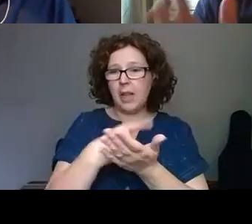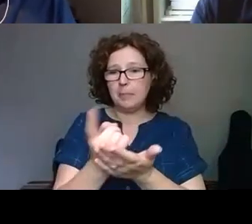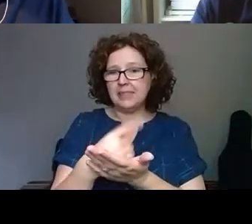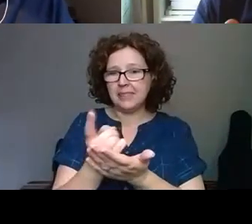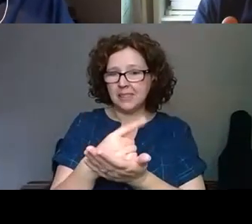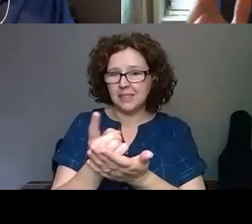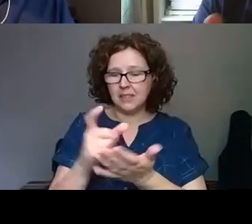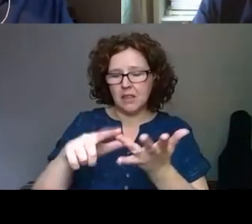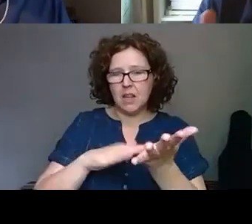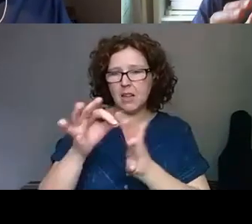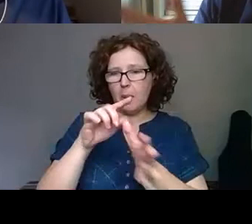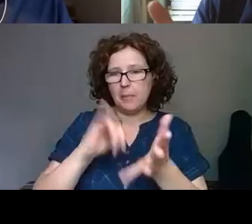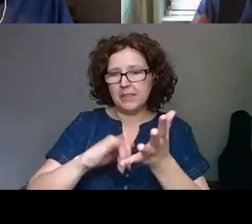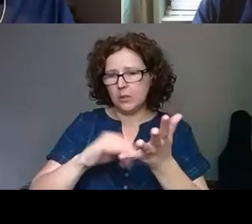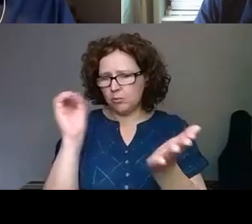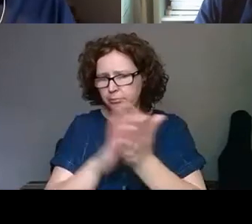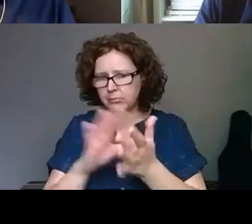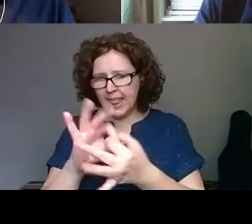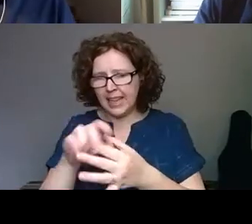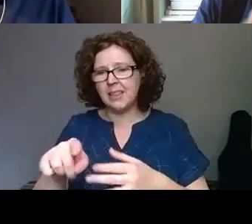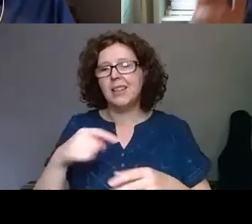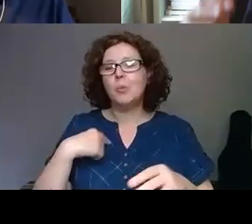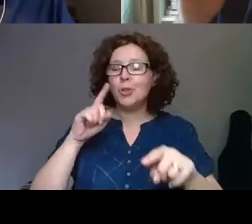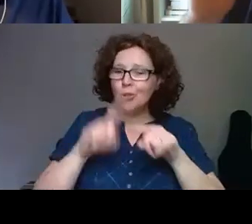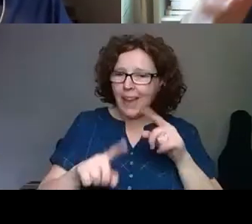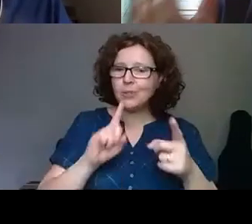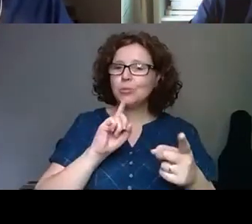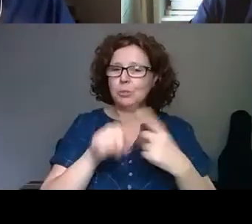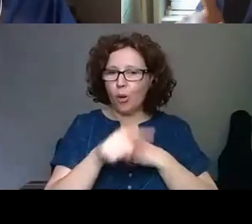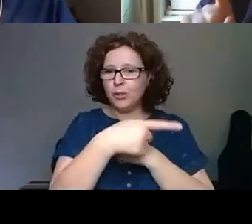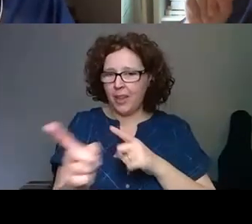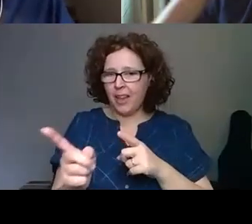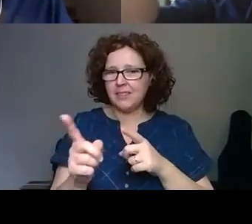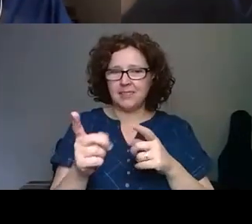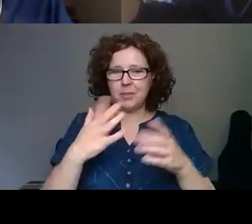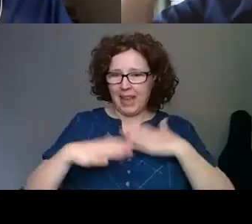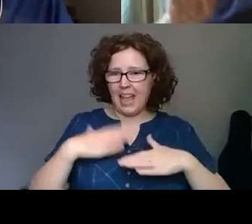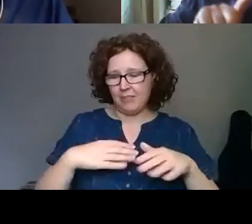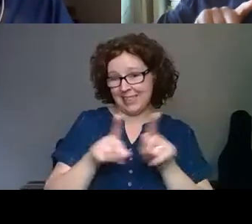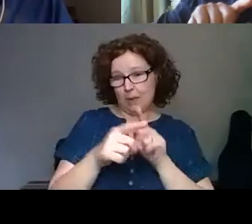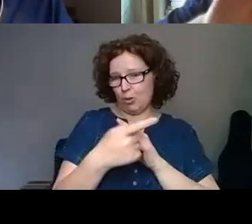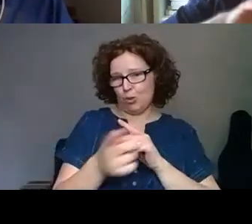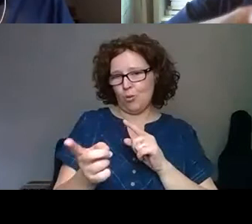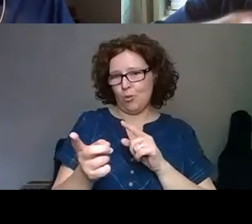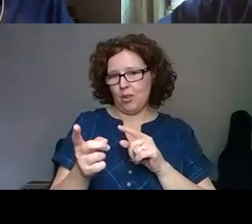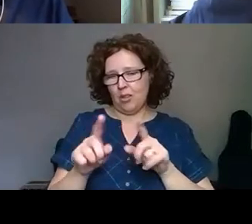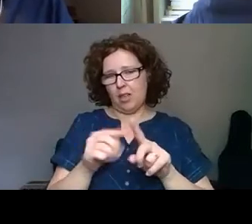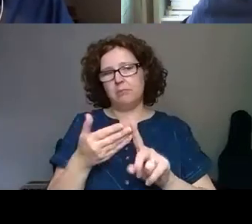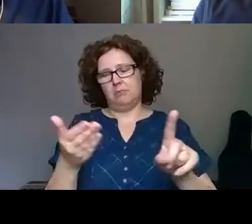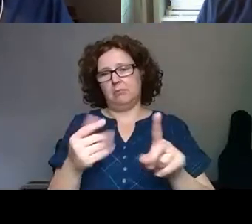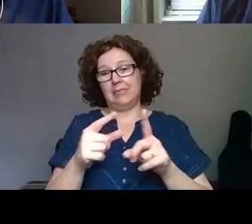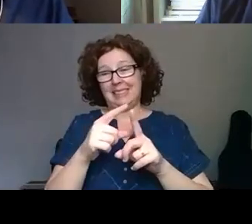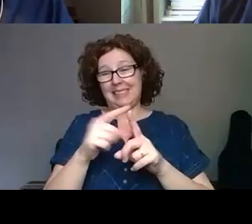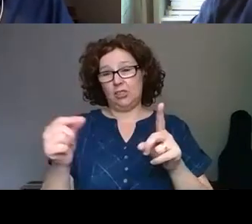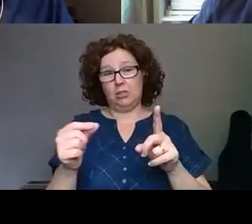trying to respond to those behaviours that you've just been framing for us, that ability you all have to notice that digital is right across